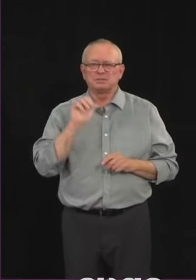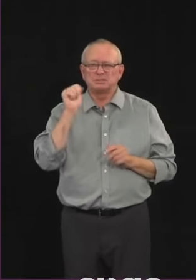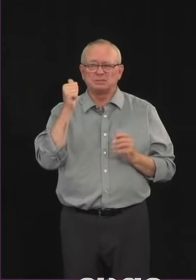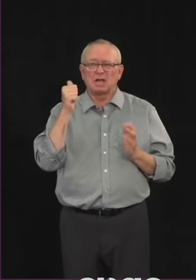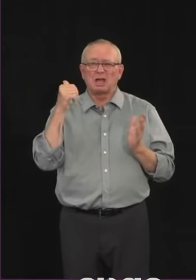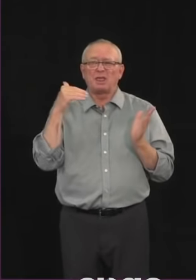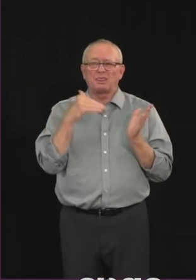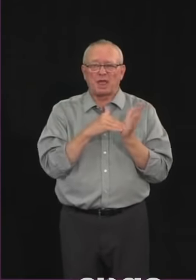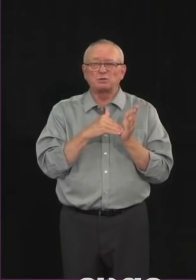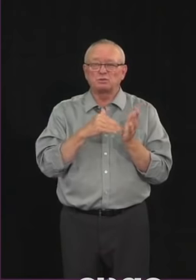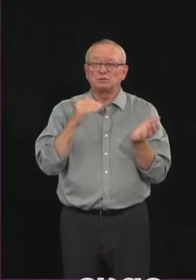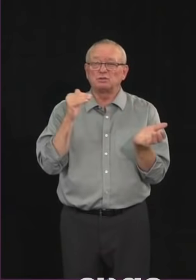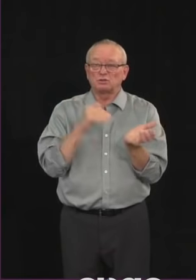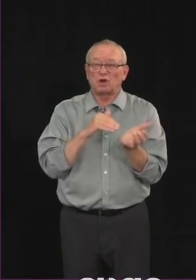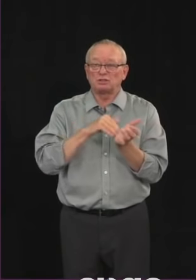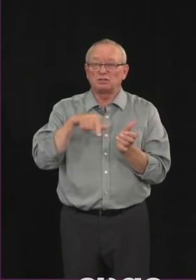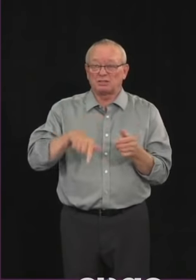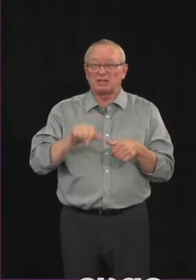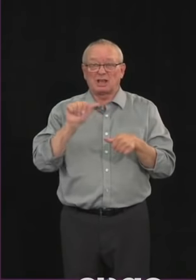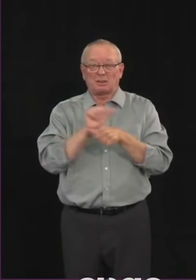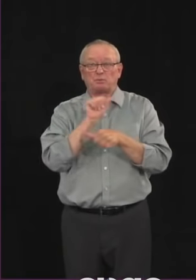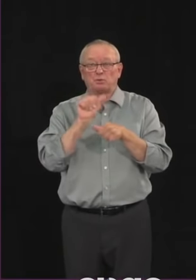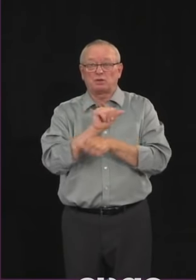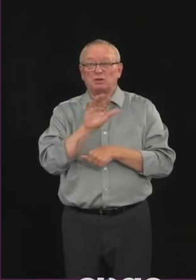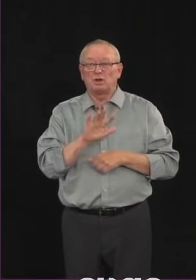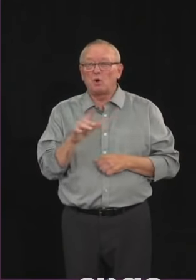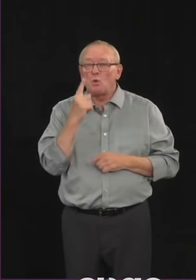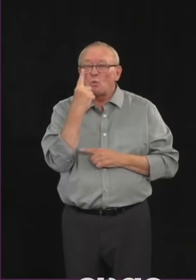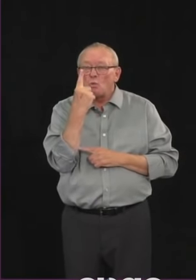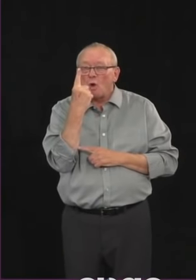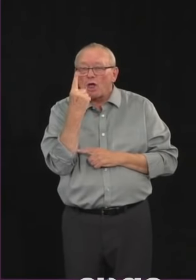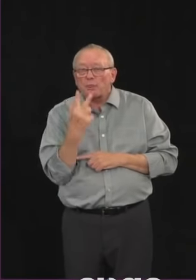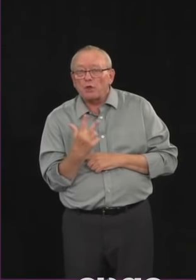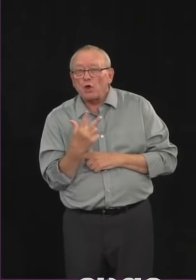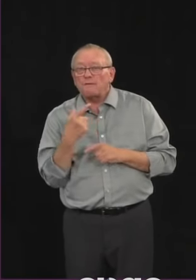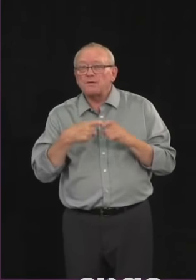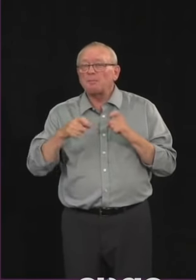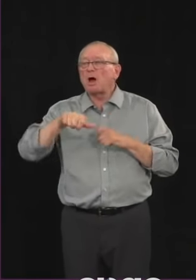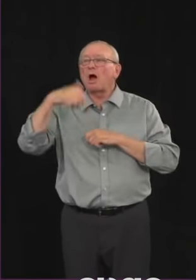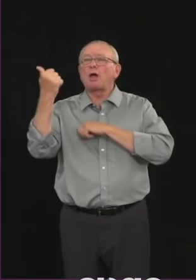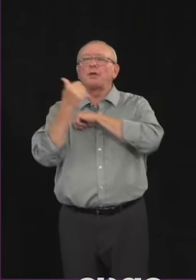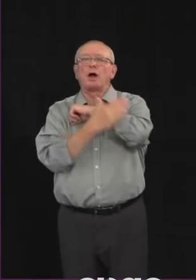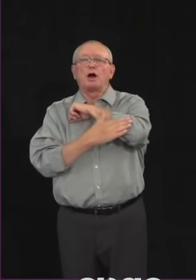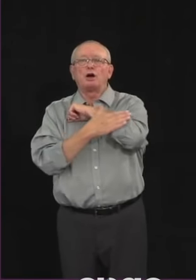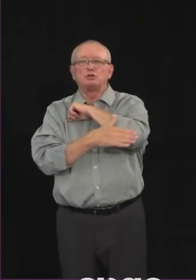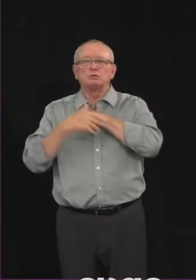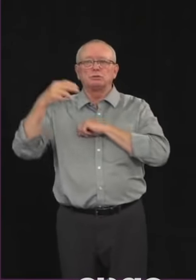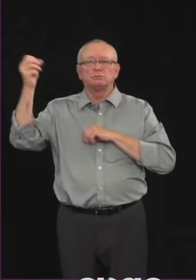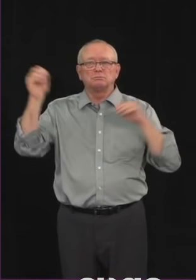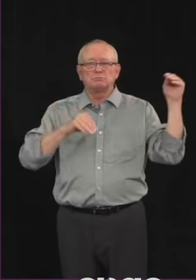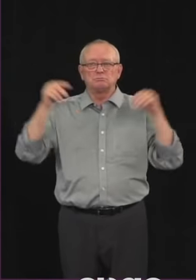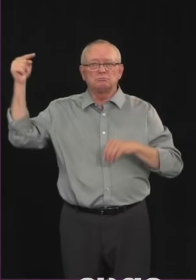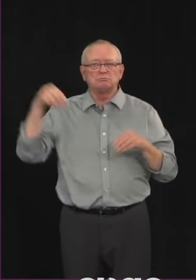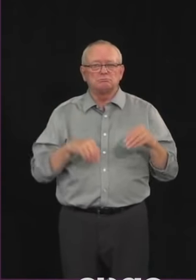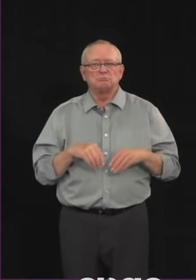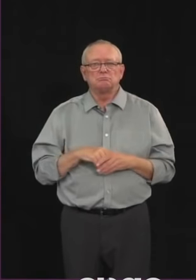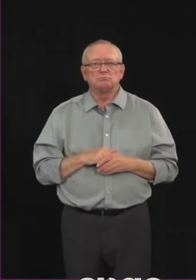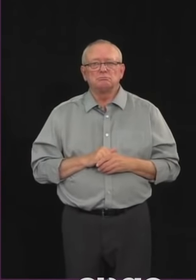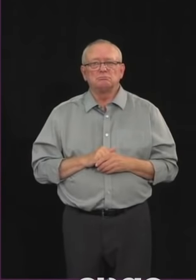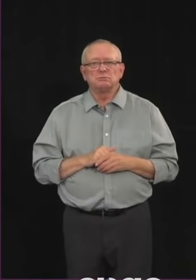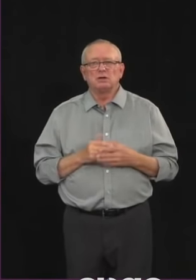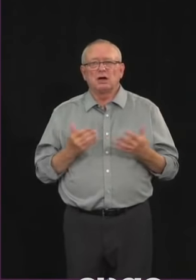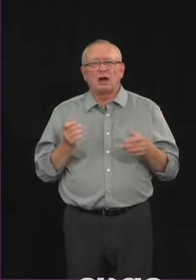graduates and in any given year the the physicians who become accredited with the college are also going to be about a third